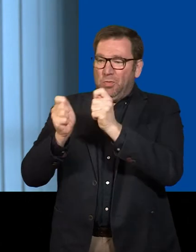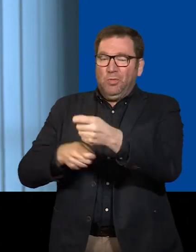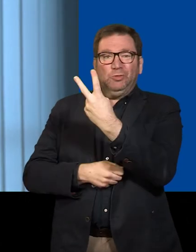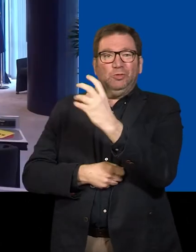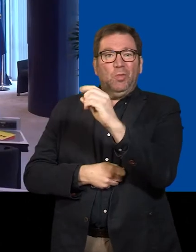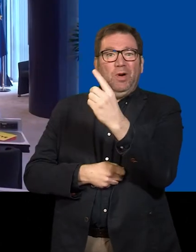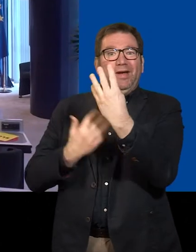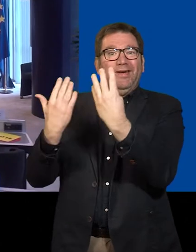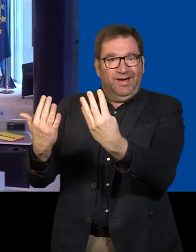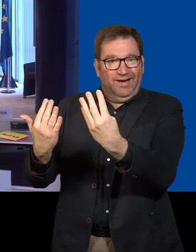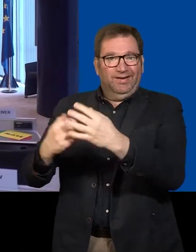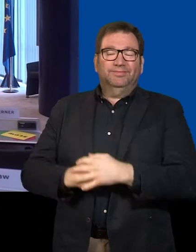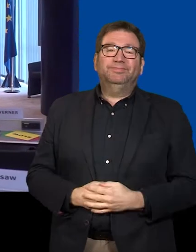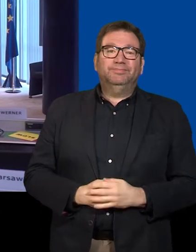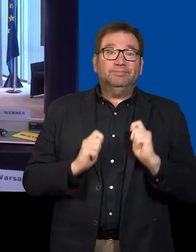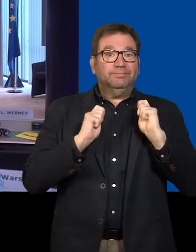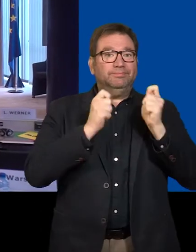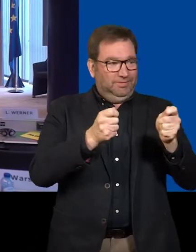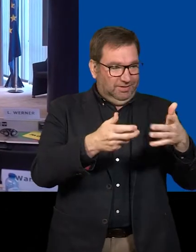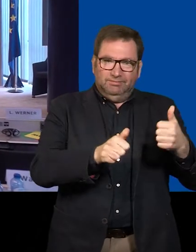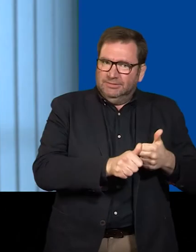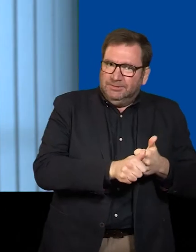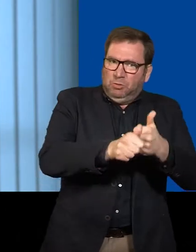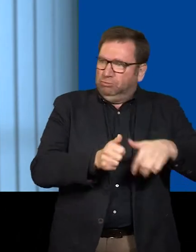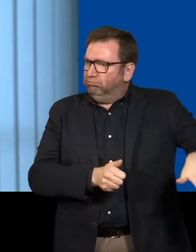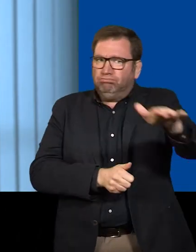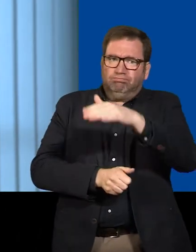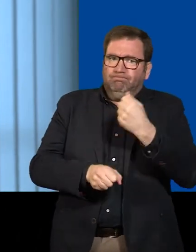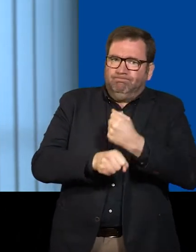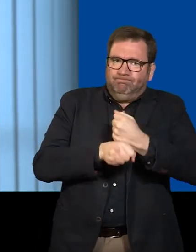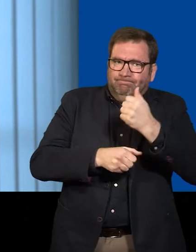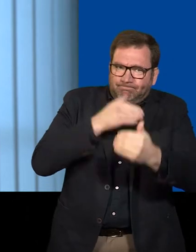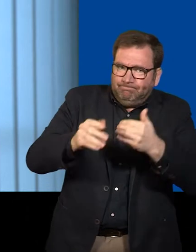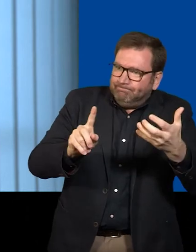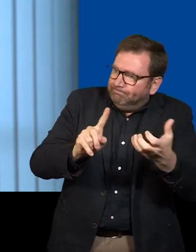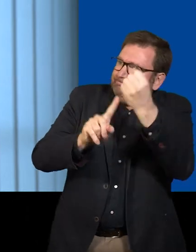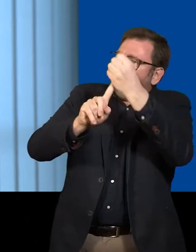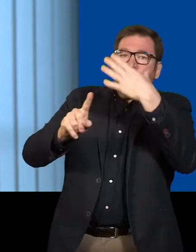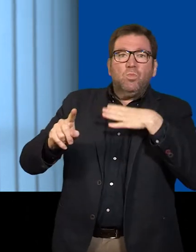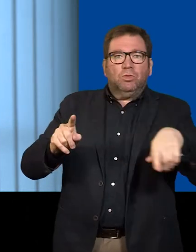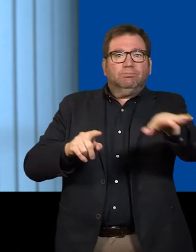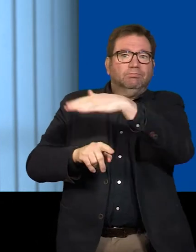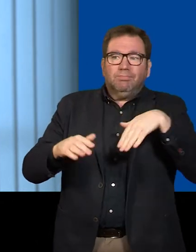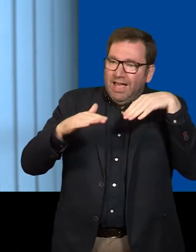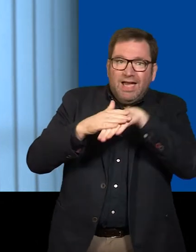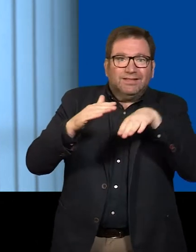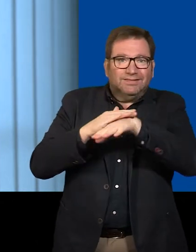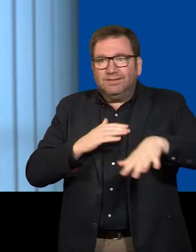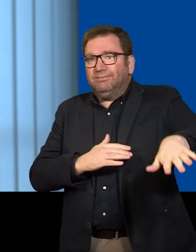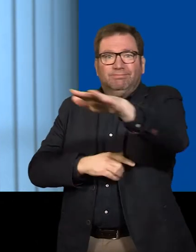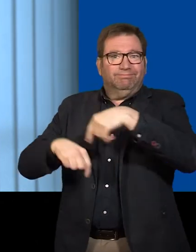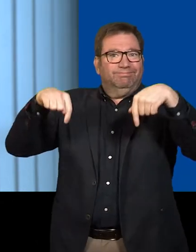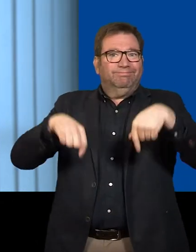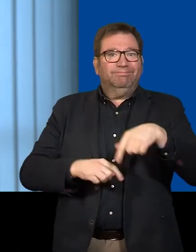Award 2019. And the award has given a strong support to all of us who strive